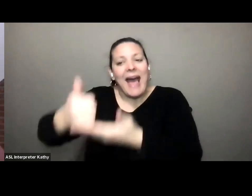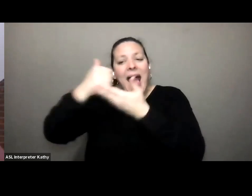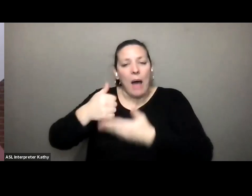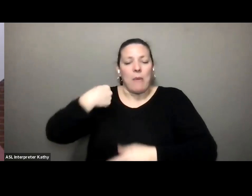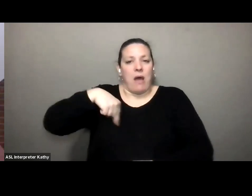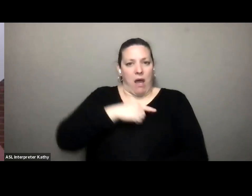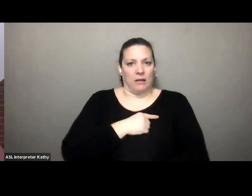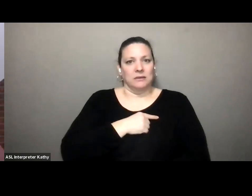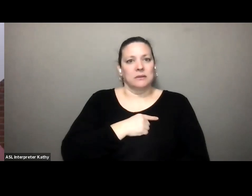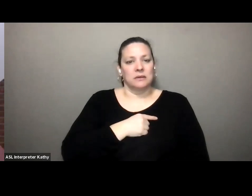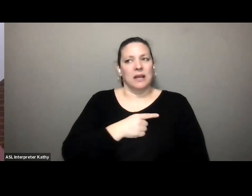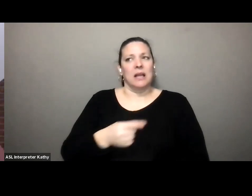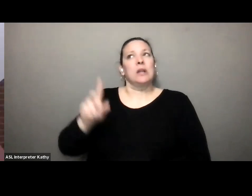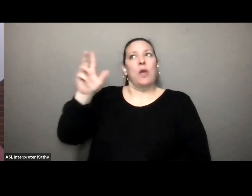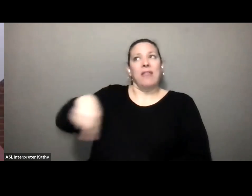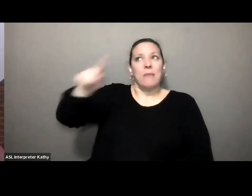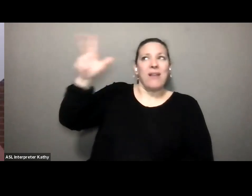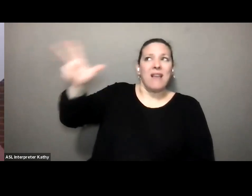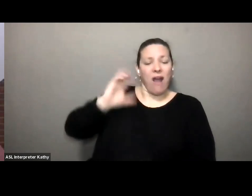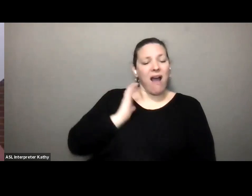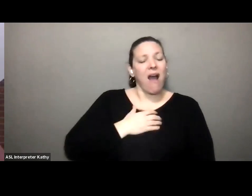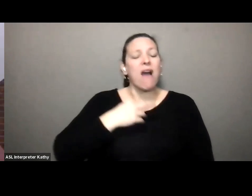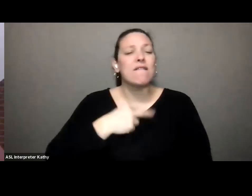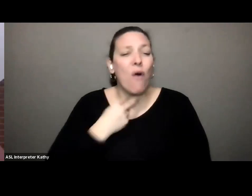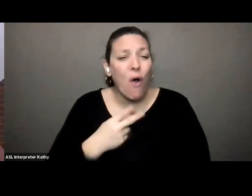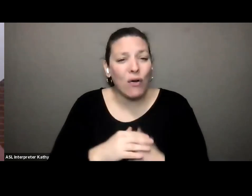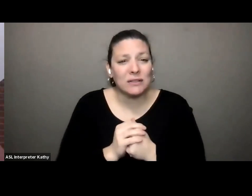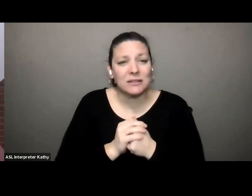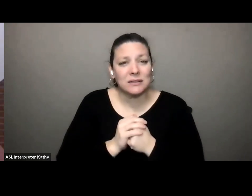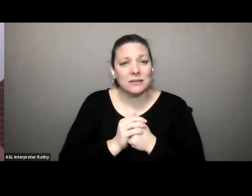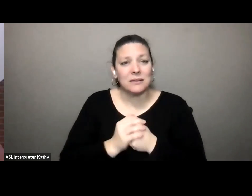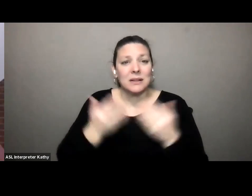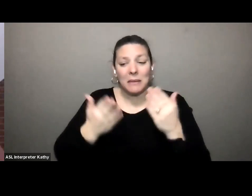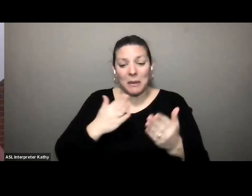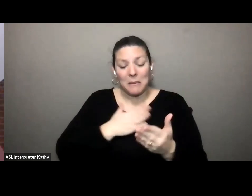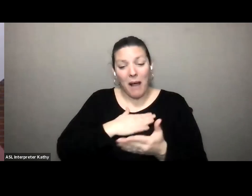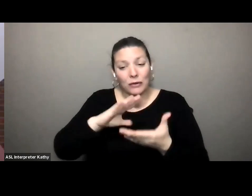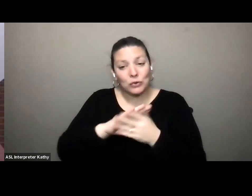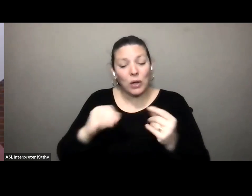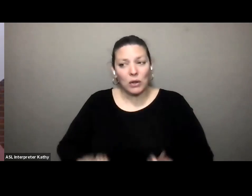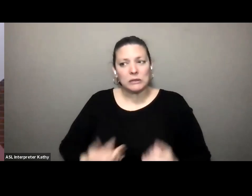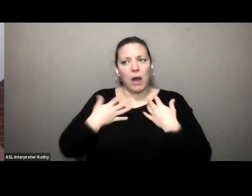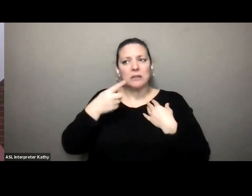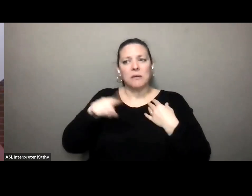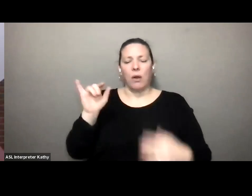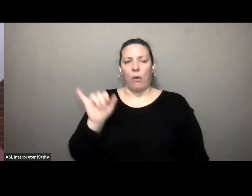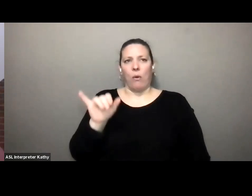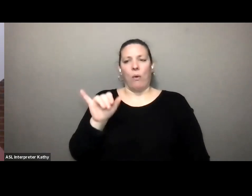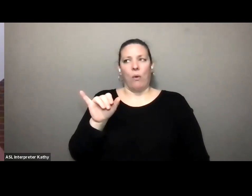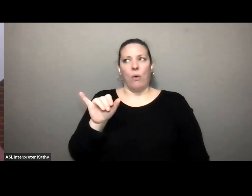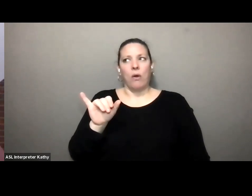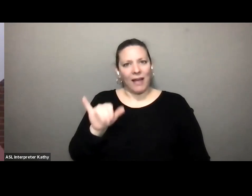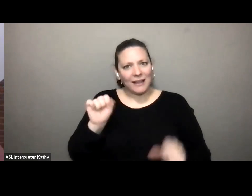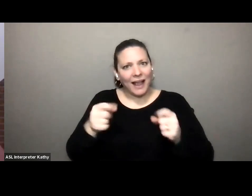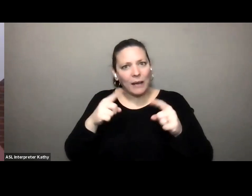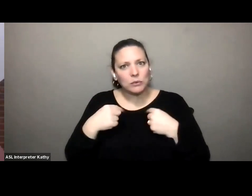um you know um i hope my story has maybe moved some of you like whoa you know it could happen to